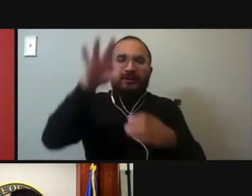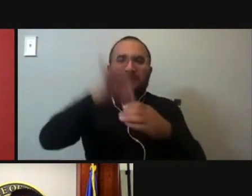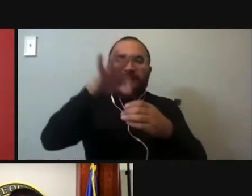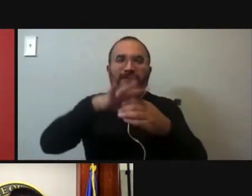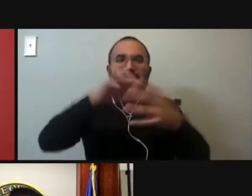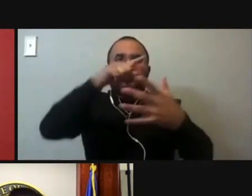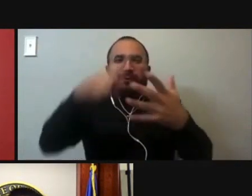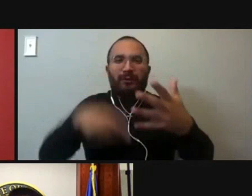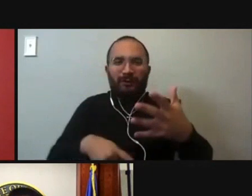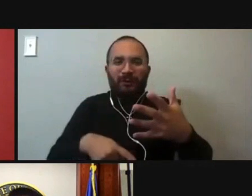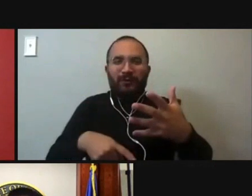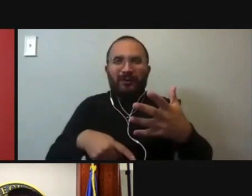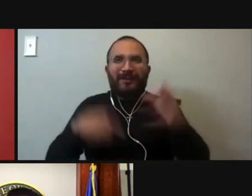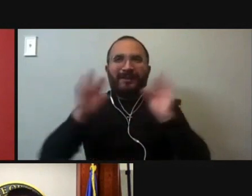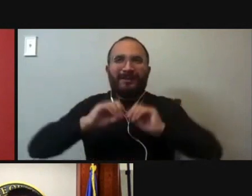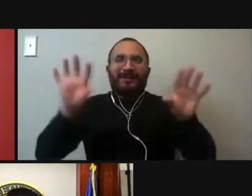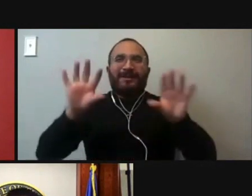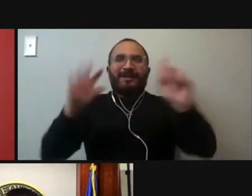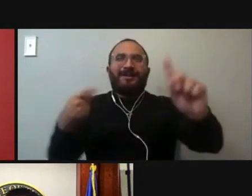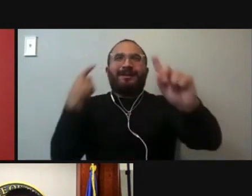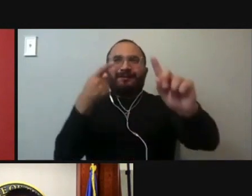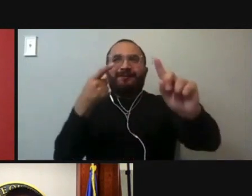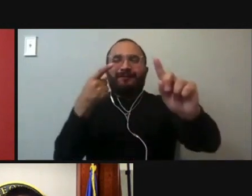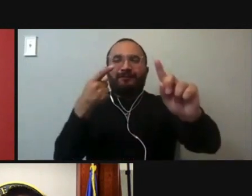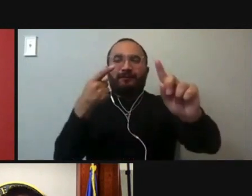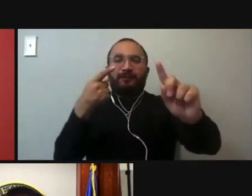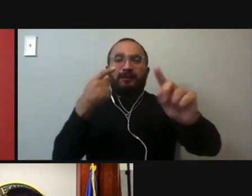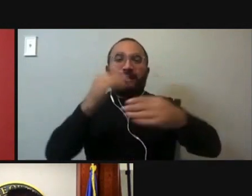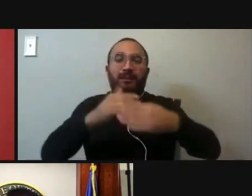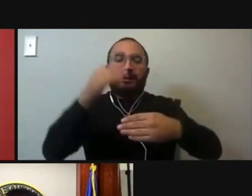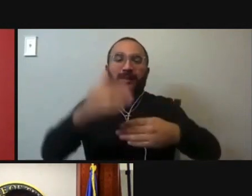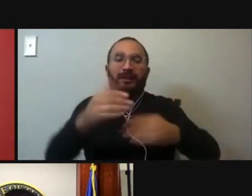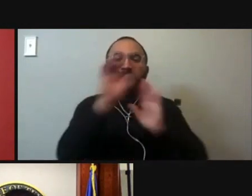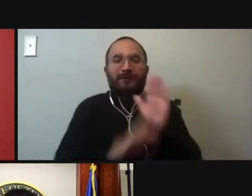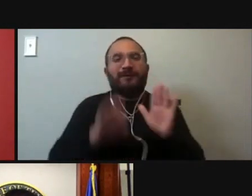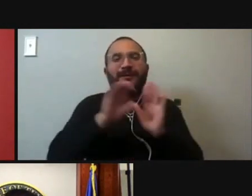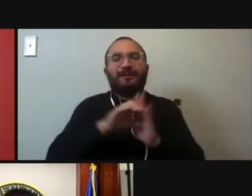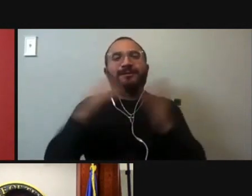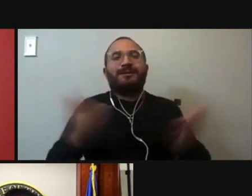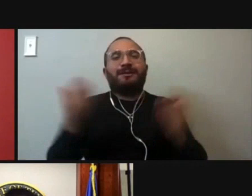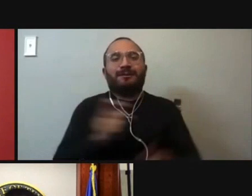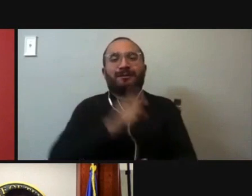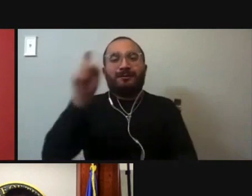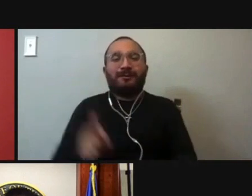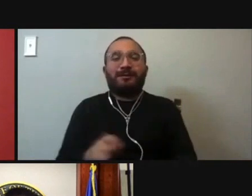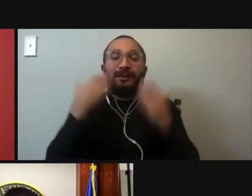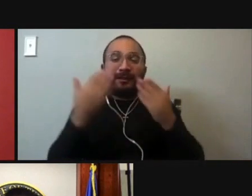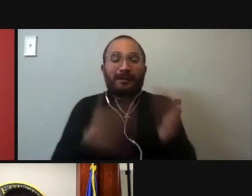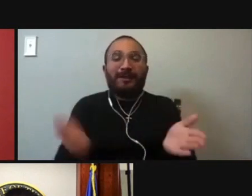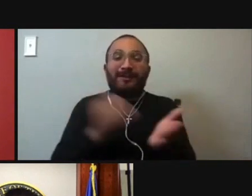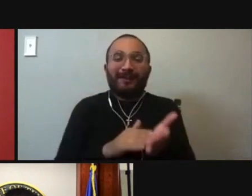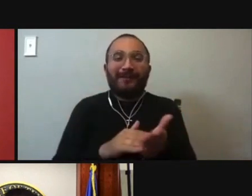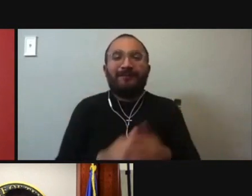example and clear vision of the next century in Texas. So thank you again, Josie, Erin,